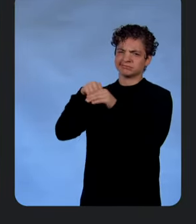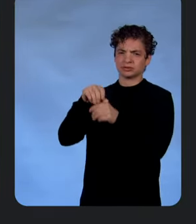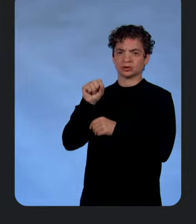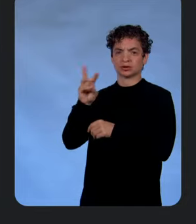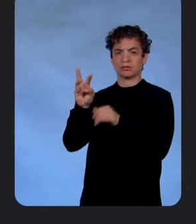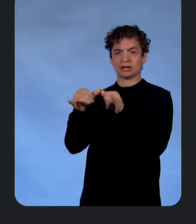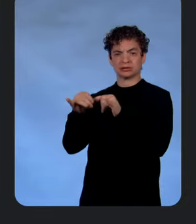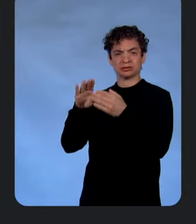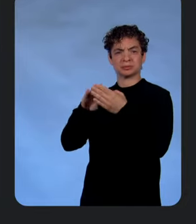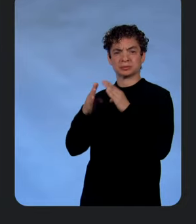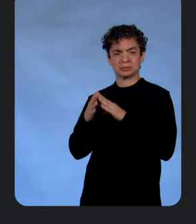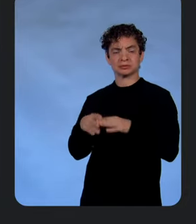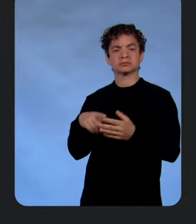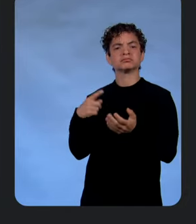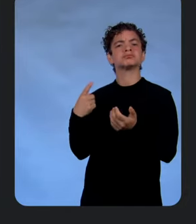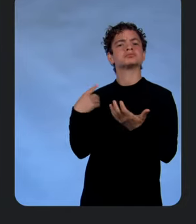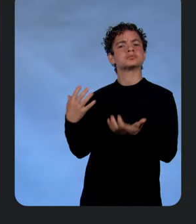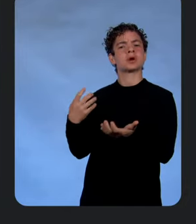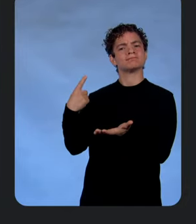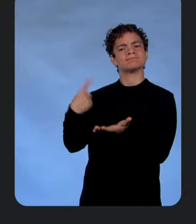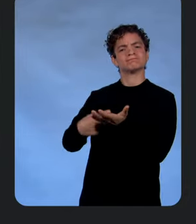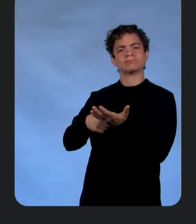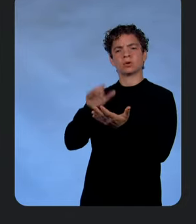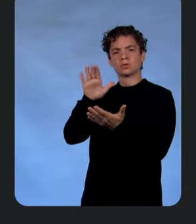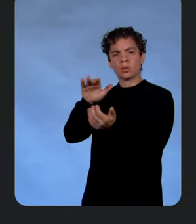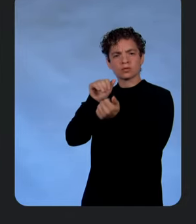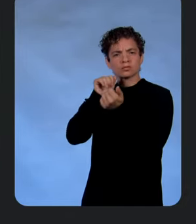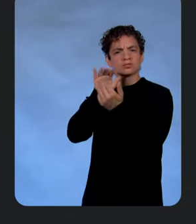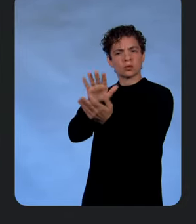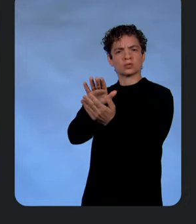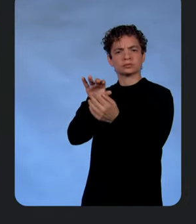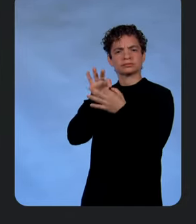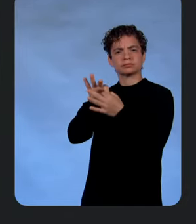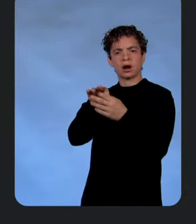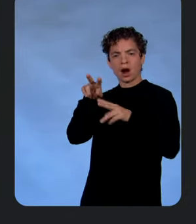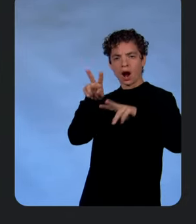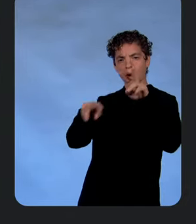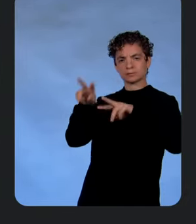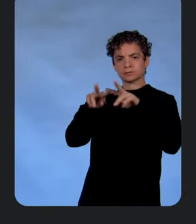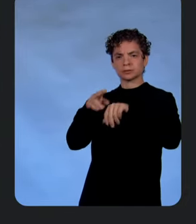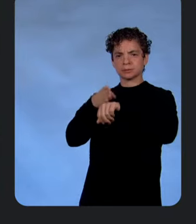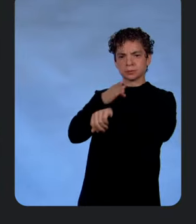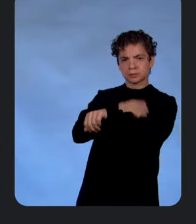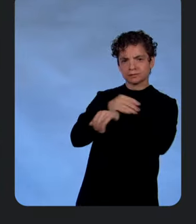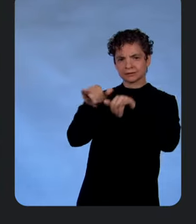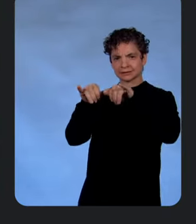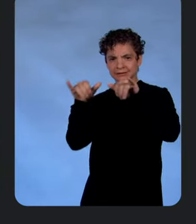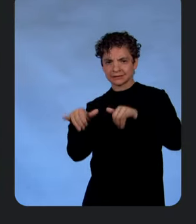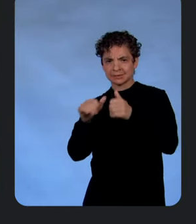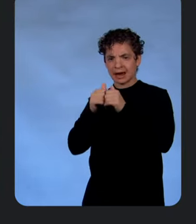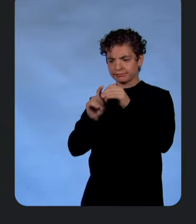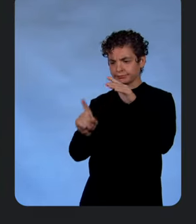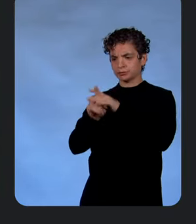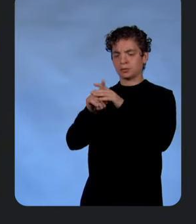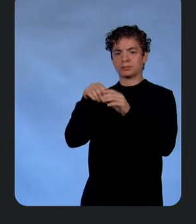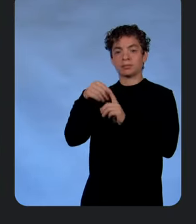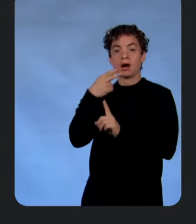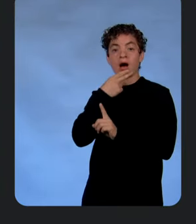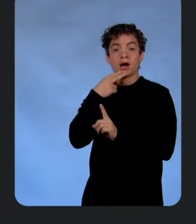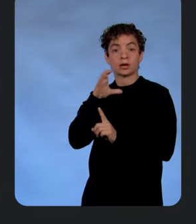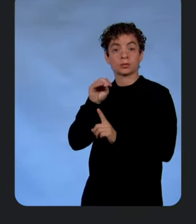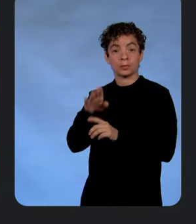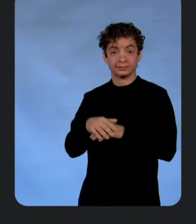community. So first, let's talk about your approach to observability, improving systems and how that all shows up in Honeycomb.